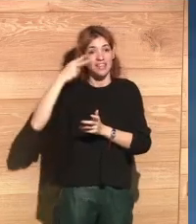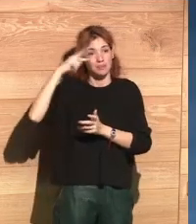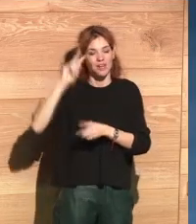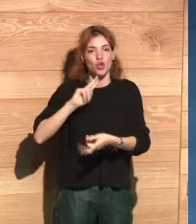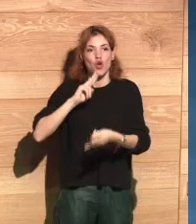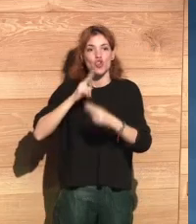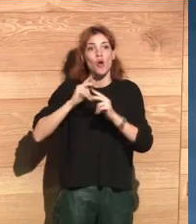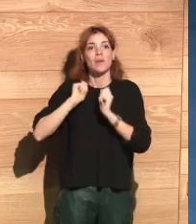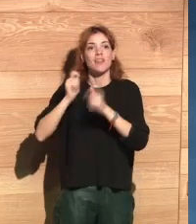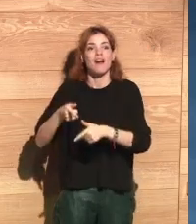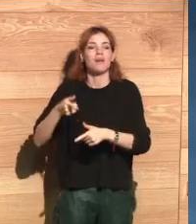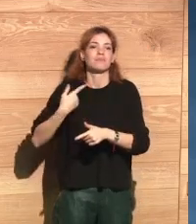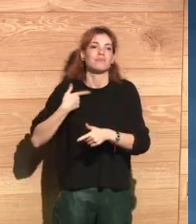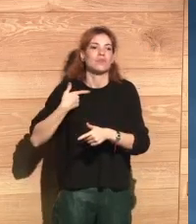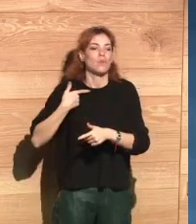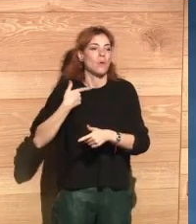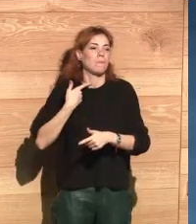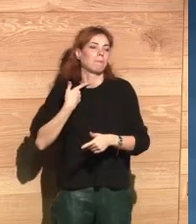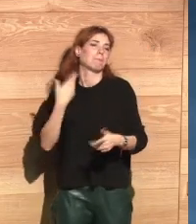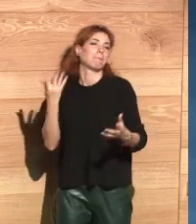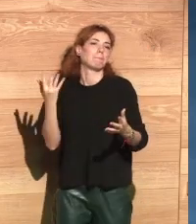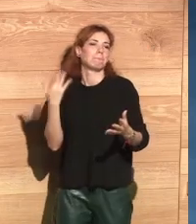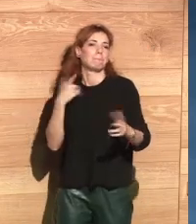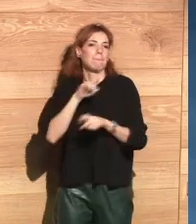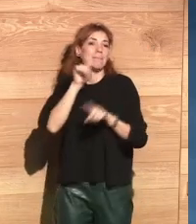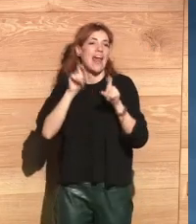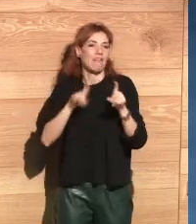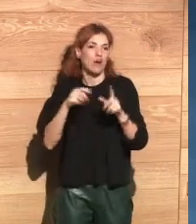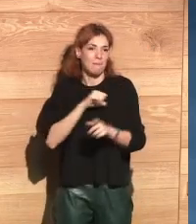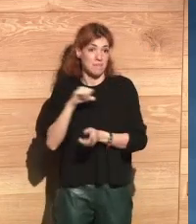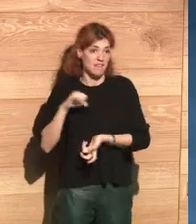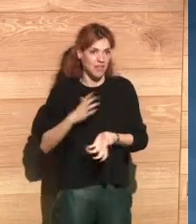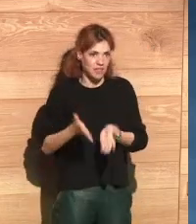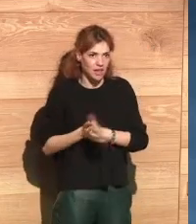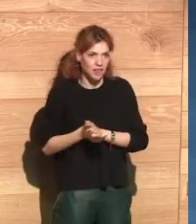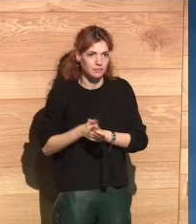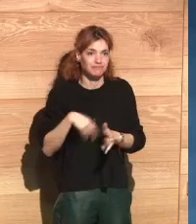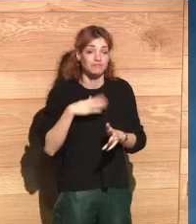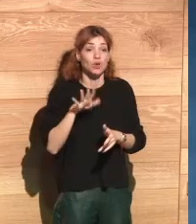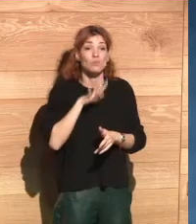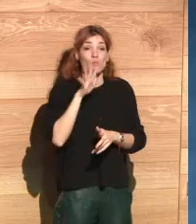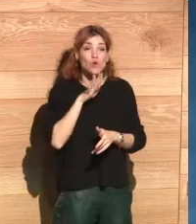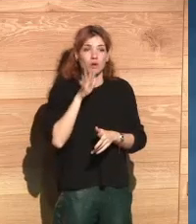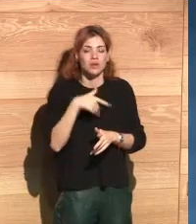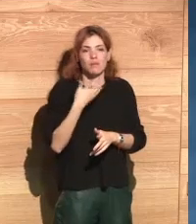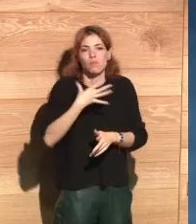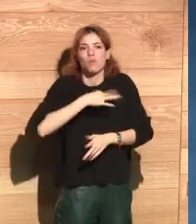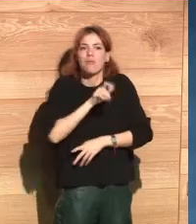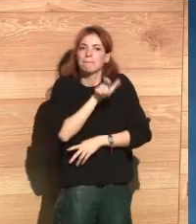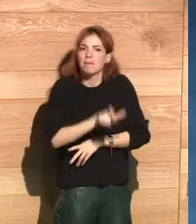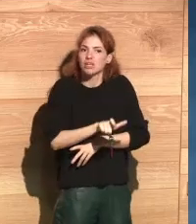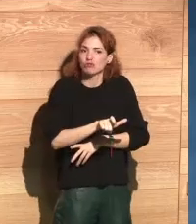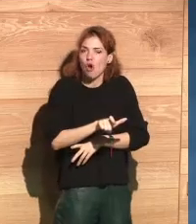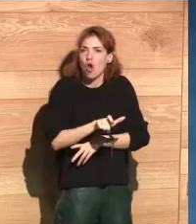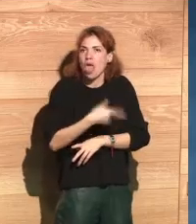this is what the experts call the privacy paradox. There are many hypotheses about this. One of